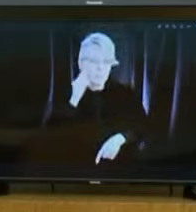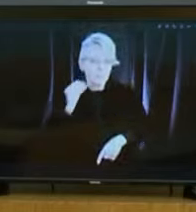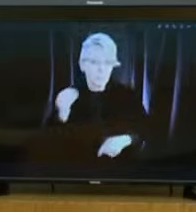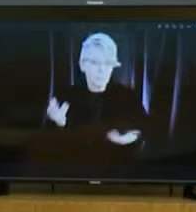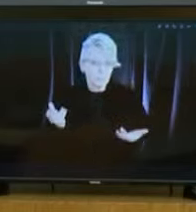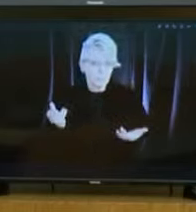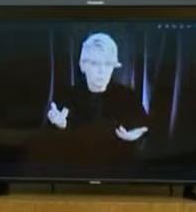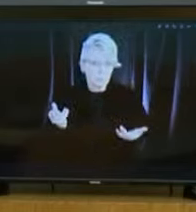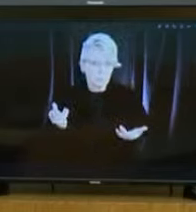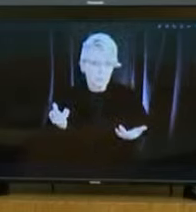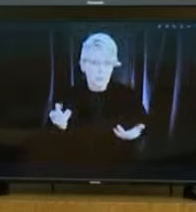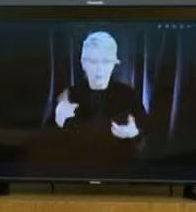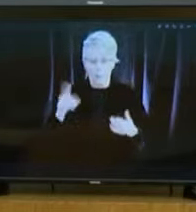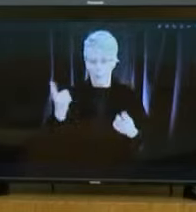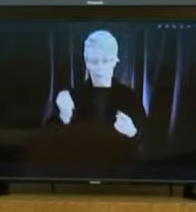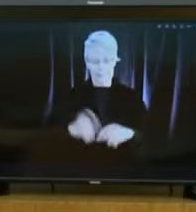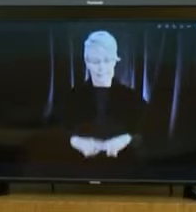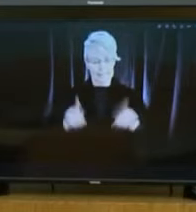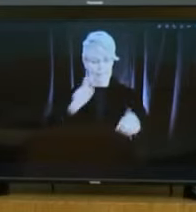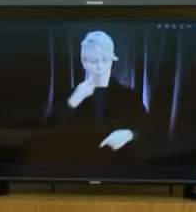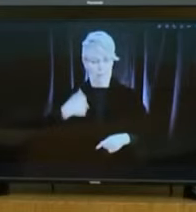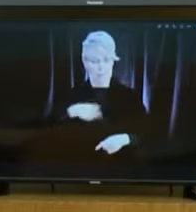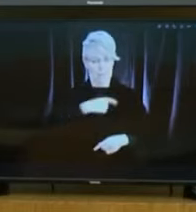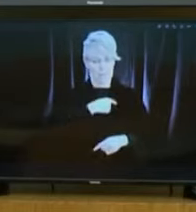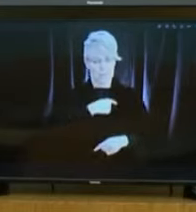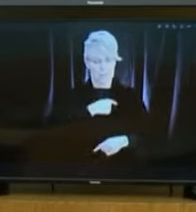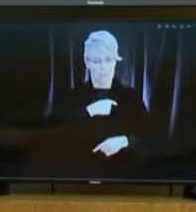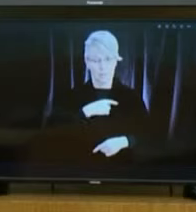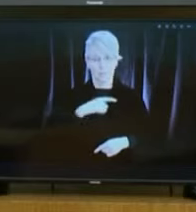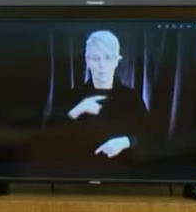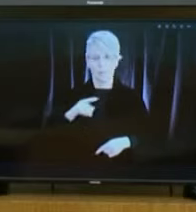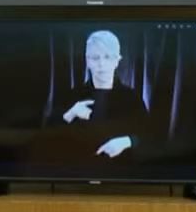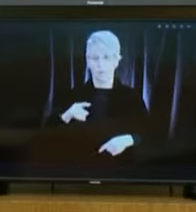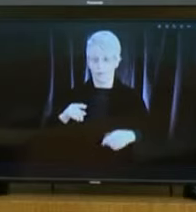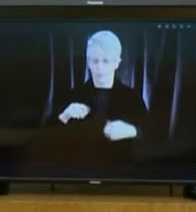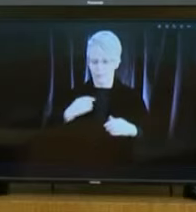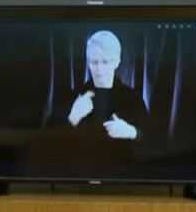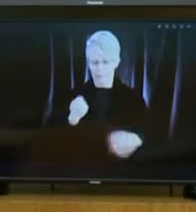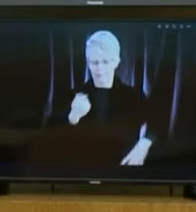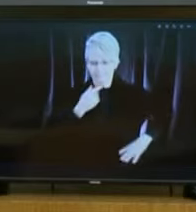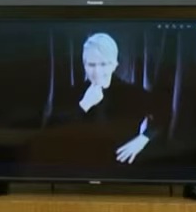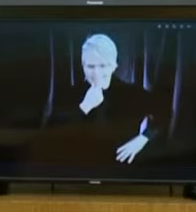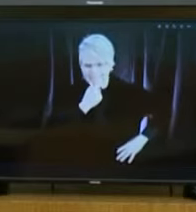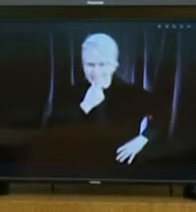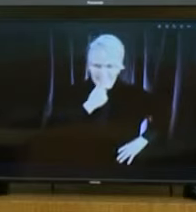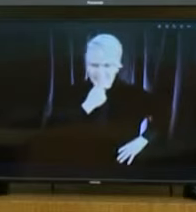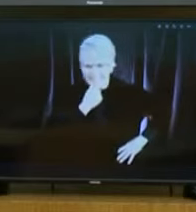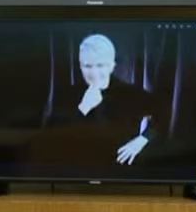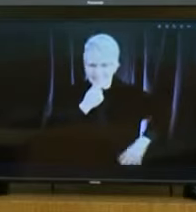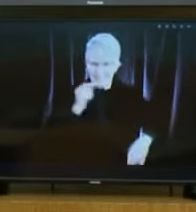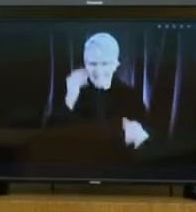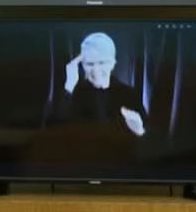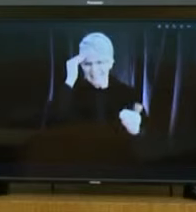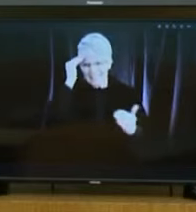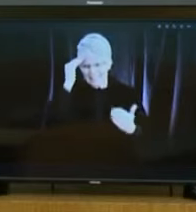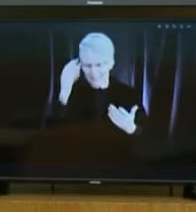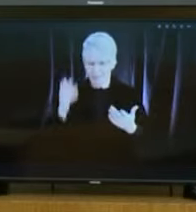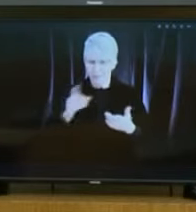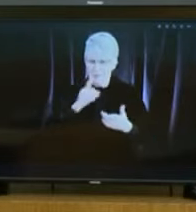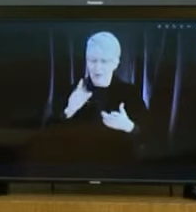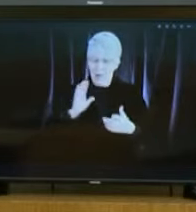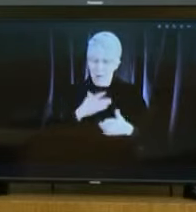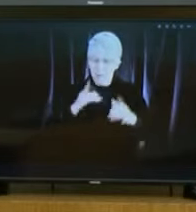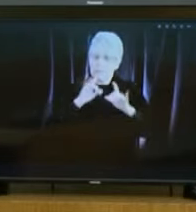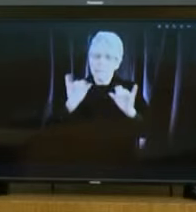means for us is basically you know we we the winds of concern you know for the most part respond exactly the same as